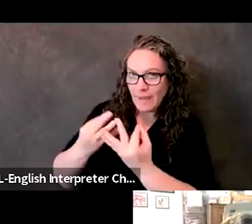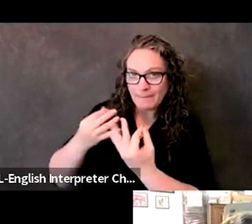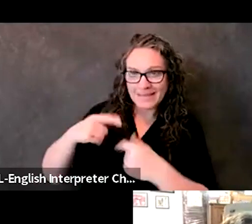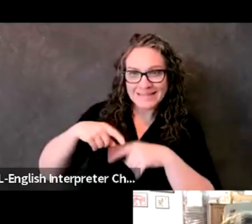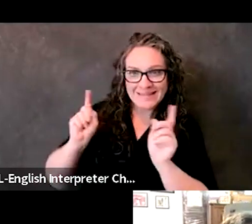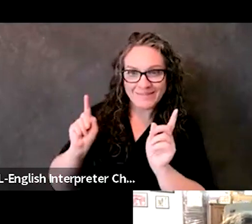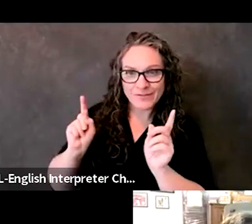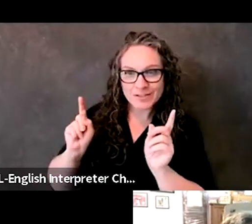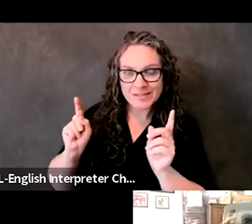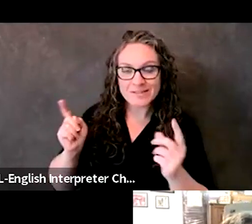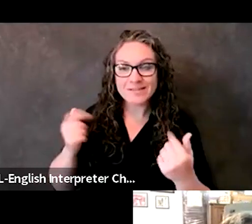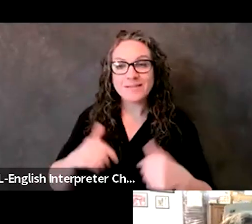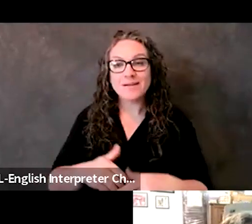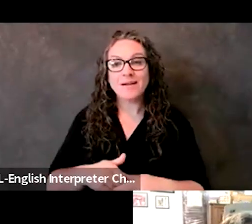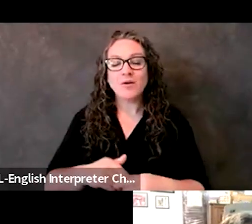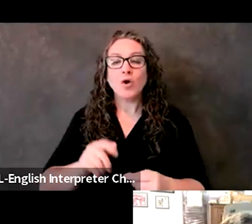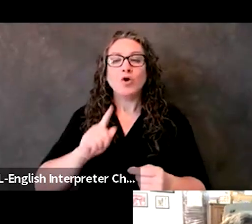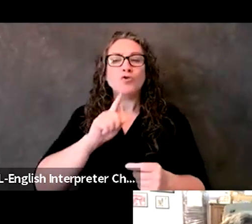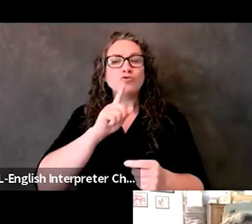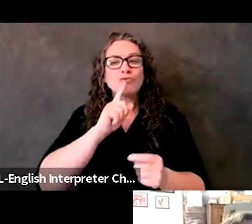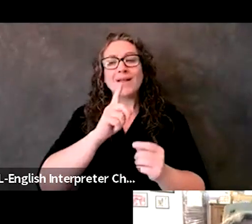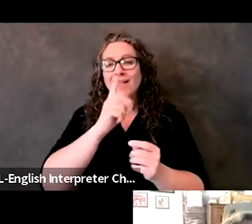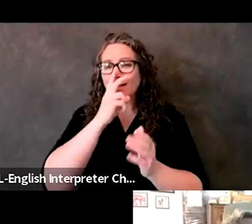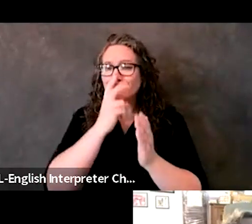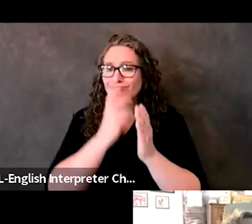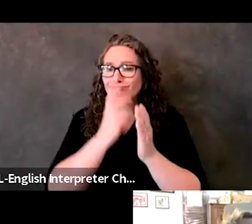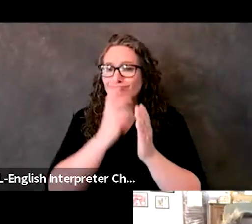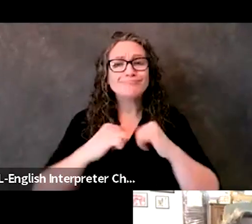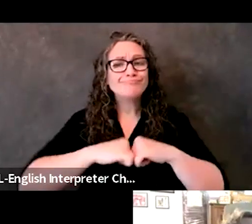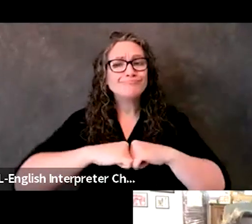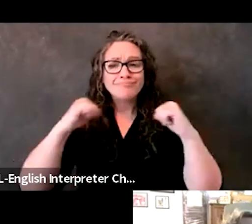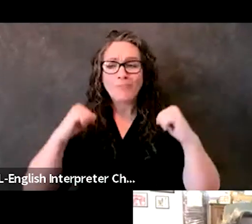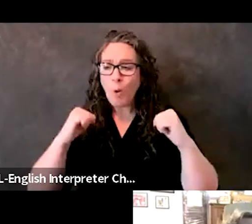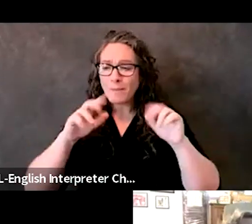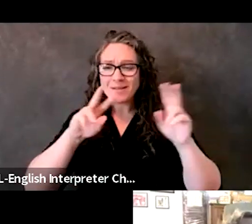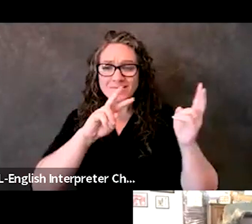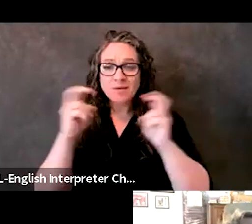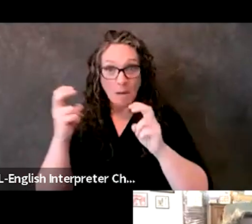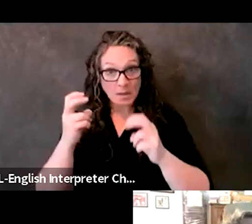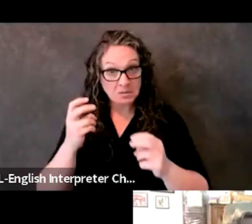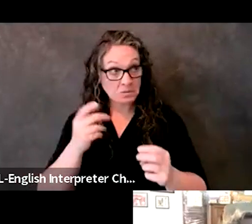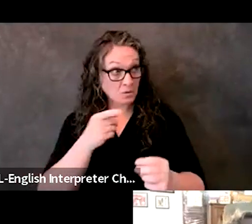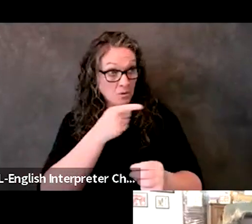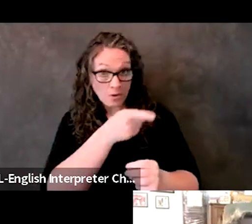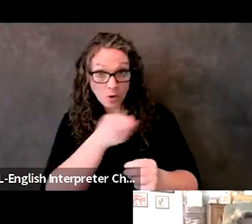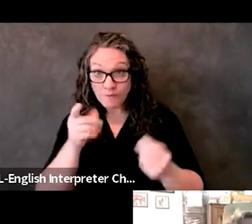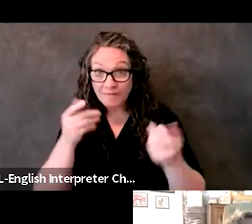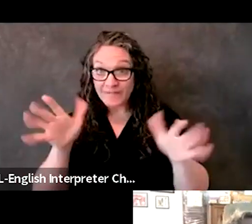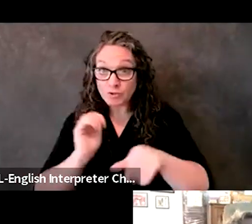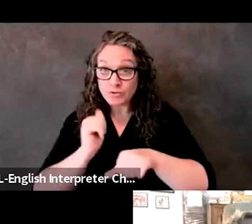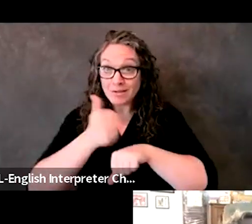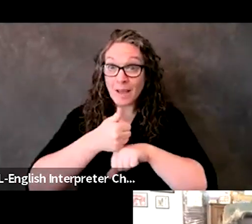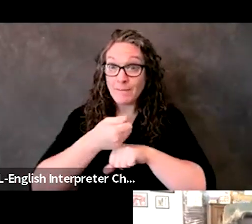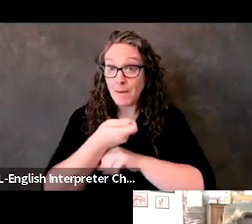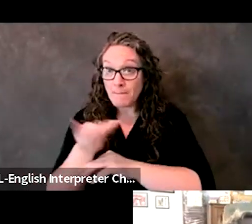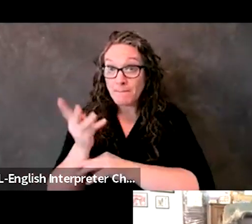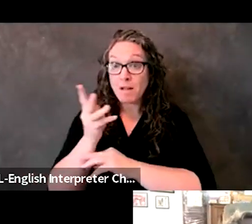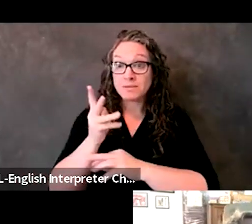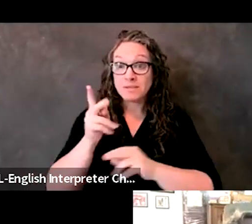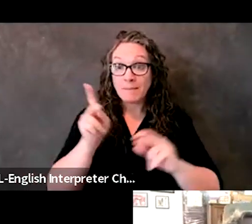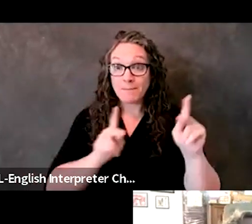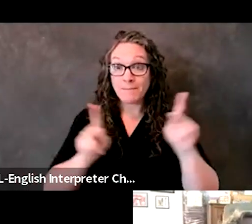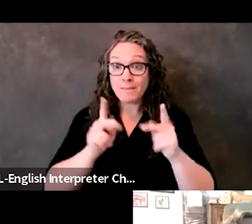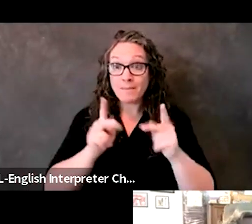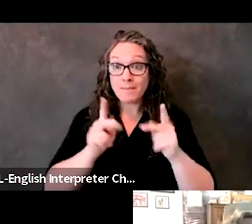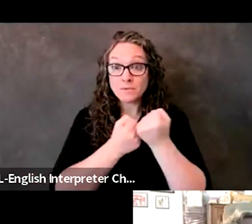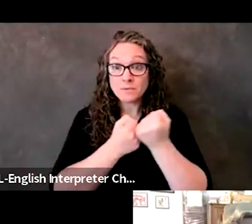dive into topics like, you know, have you established a multi-person support team? Um, you know, not just one